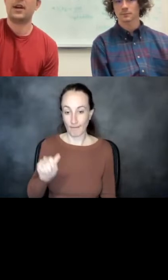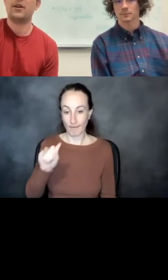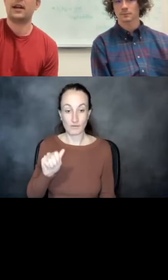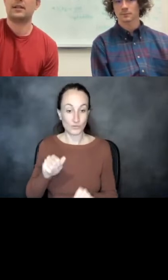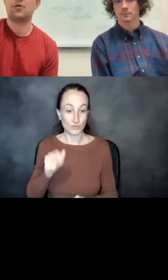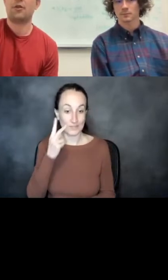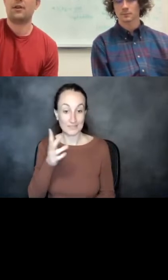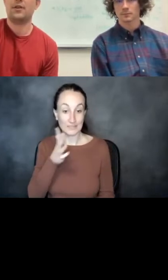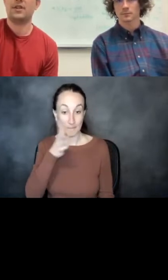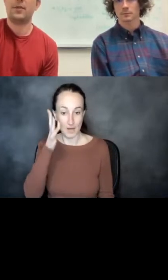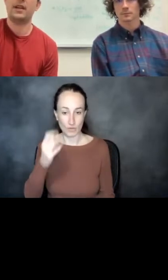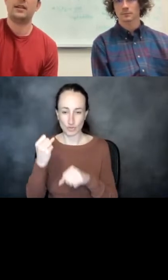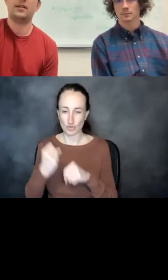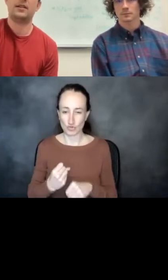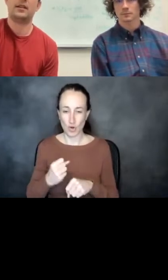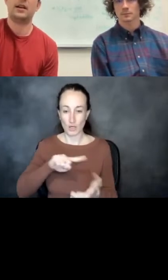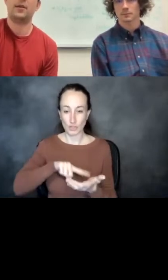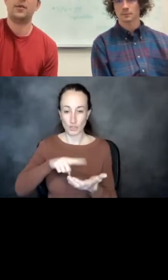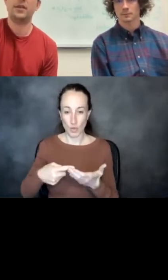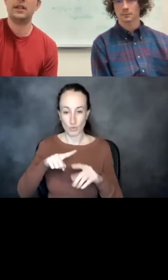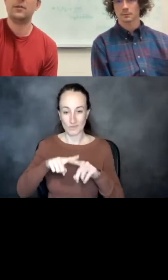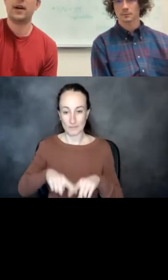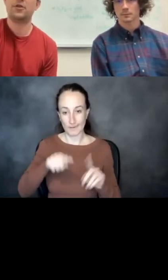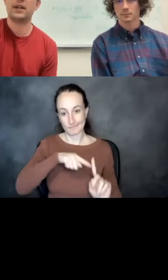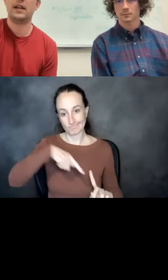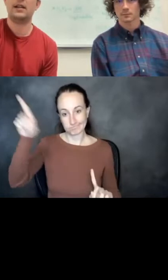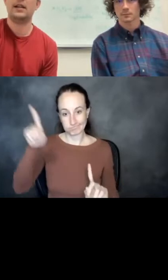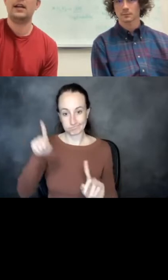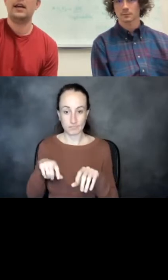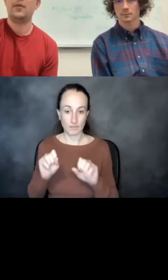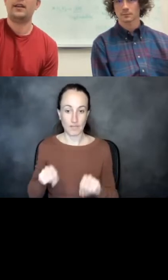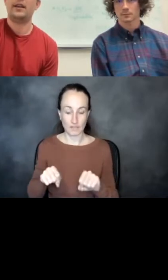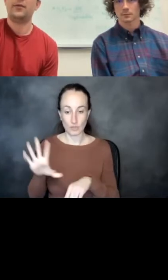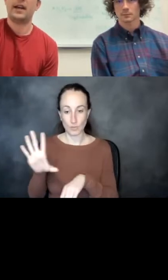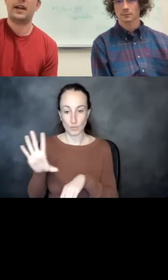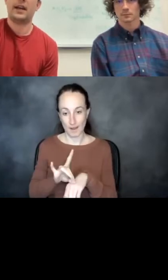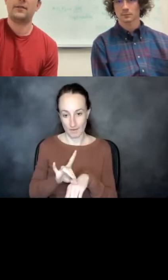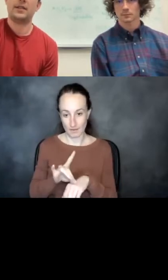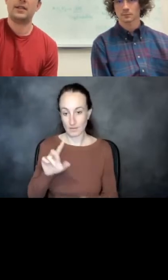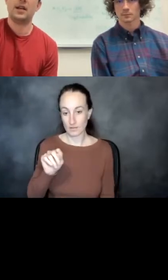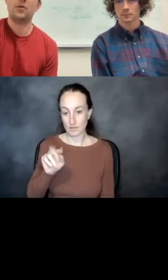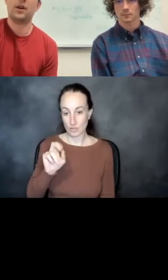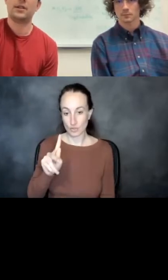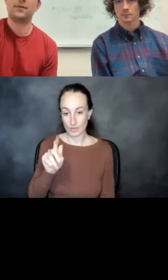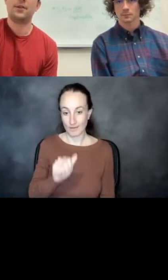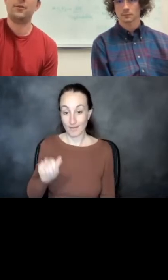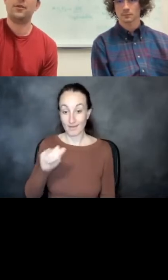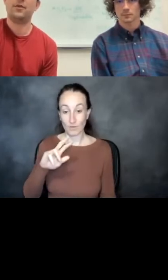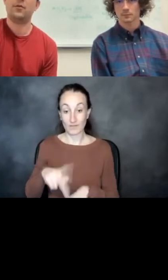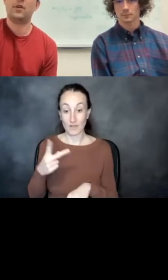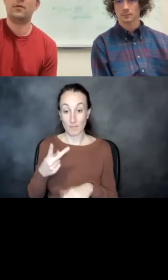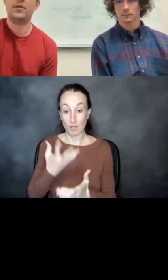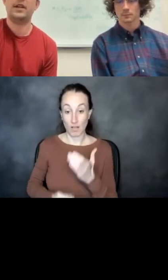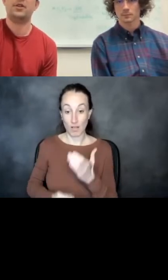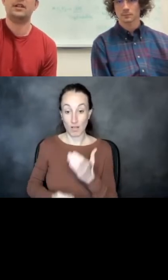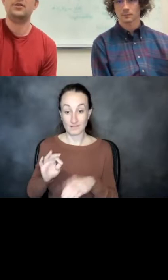that the parent has a strong dose-dependent ability to bind TRIC-A. And then if we have this double loss of function mutant